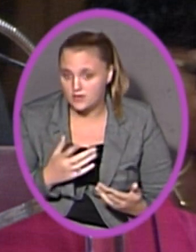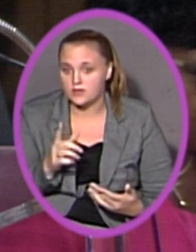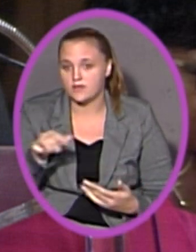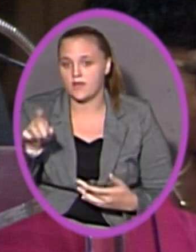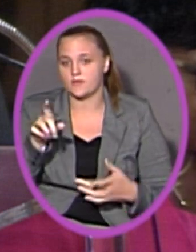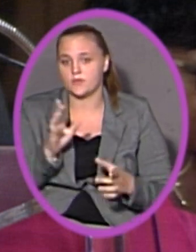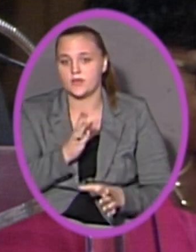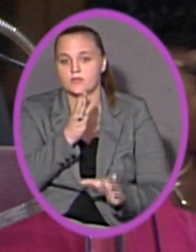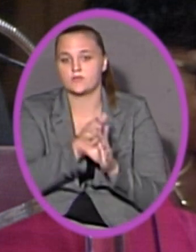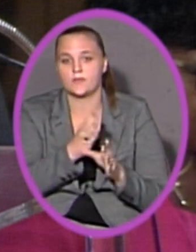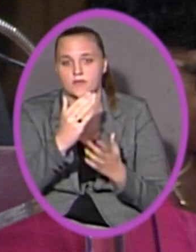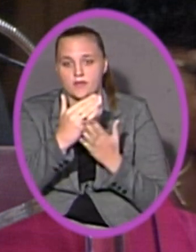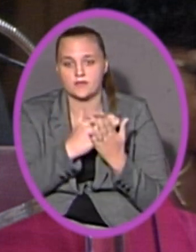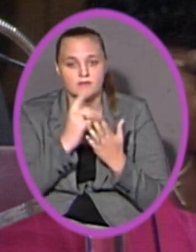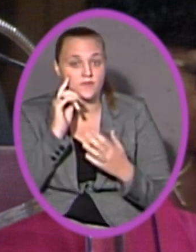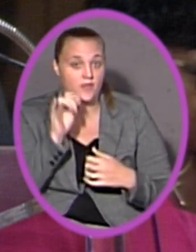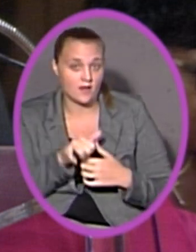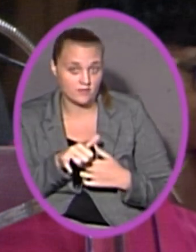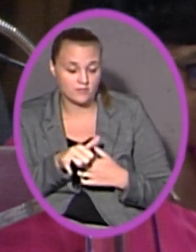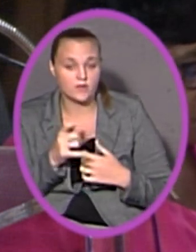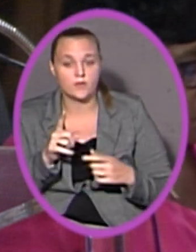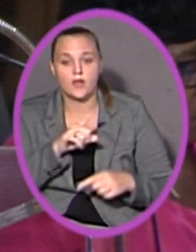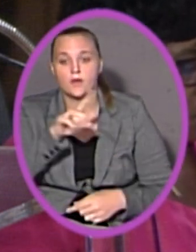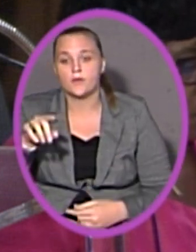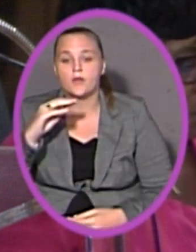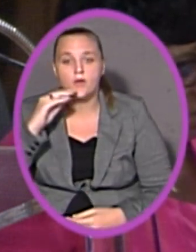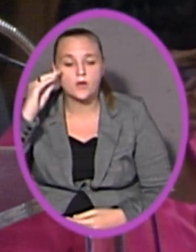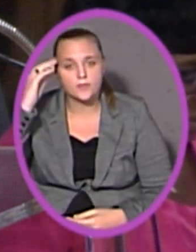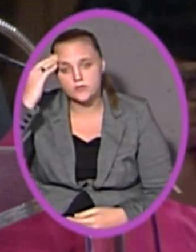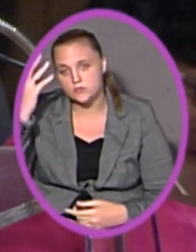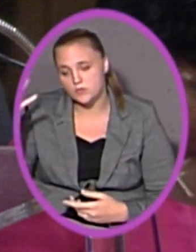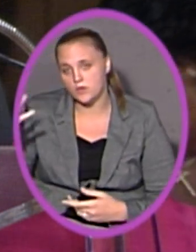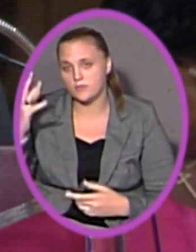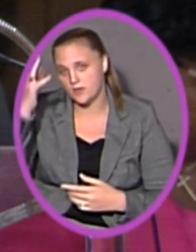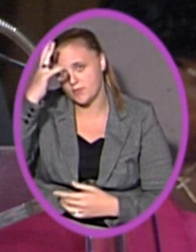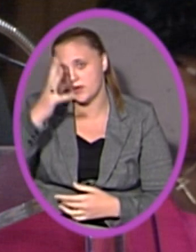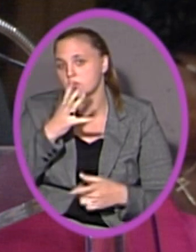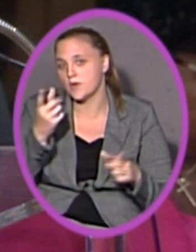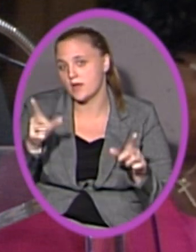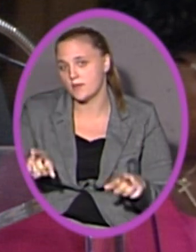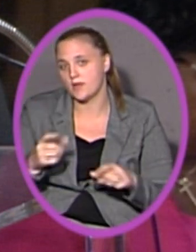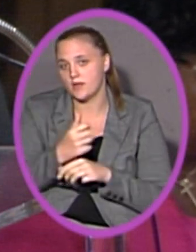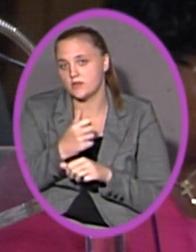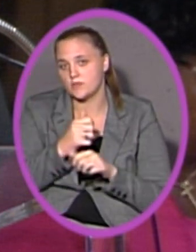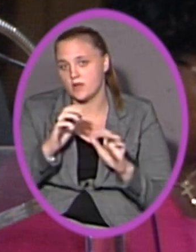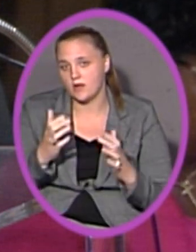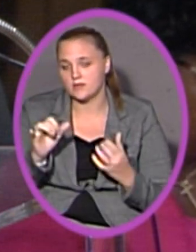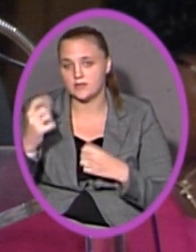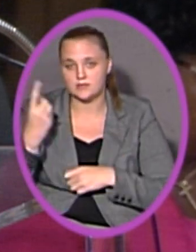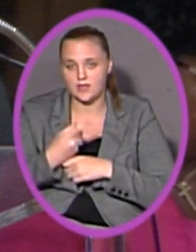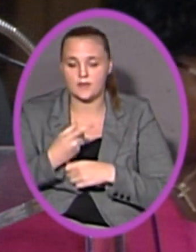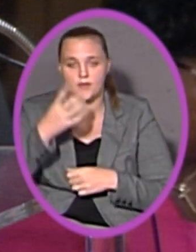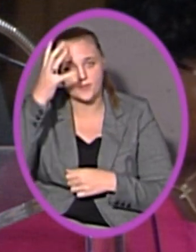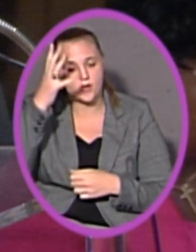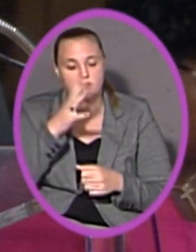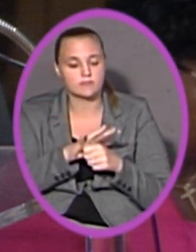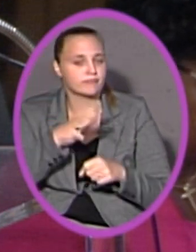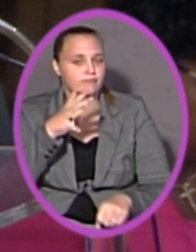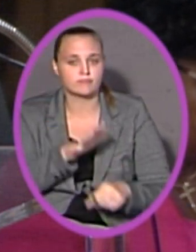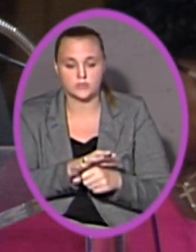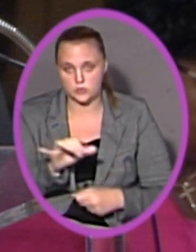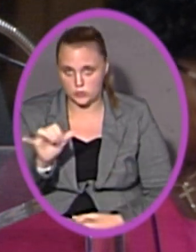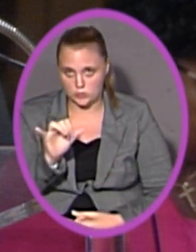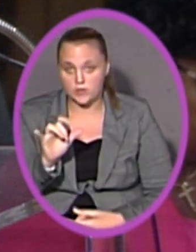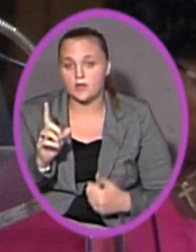interrupt our lesson for that? When I went home and told my parents about what had occurred in algebra class that day they were both furious too. At